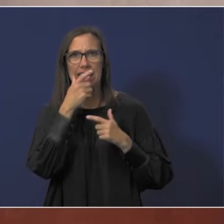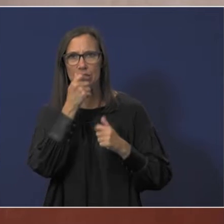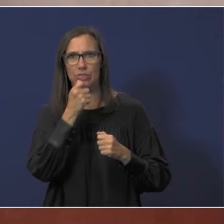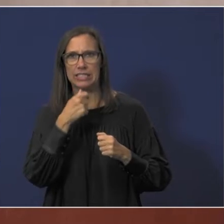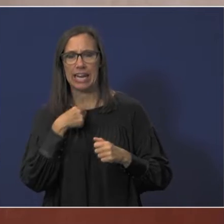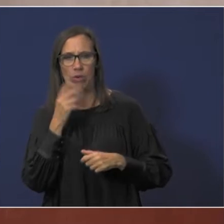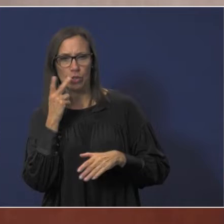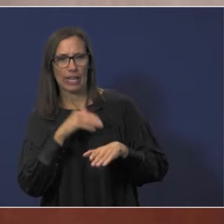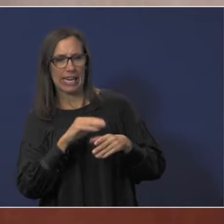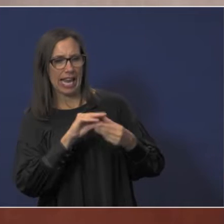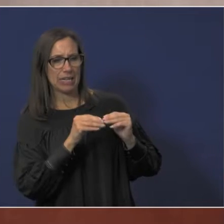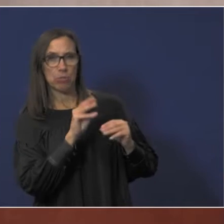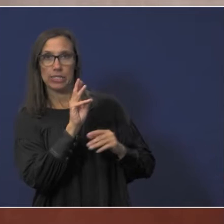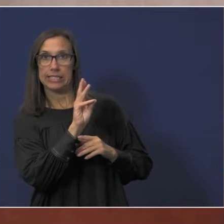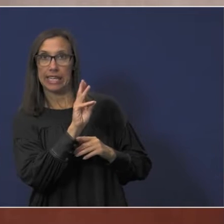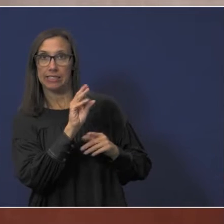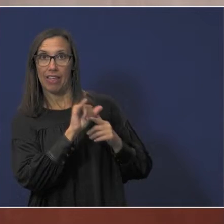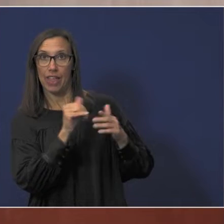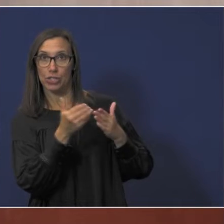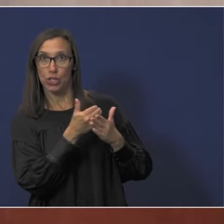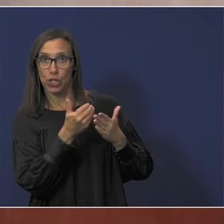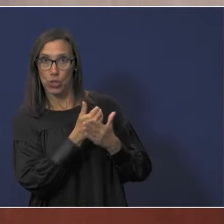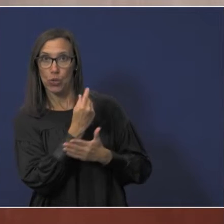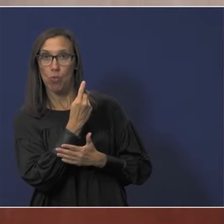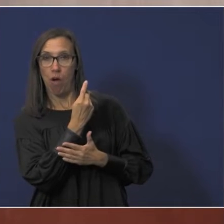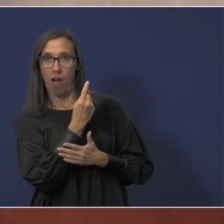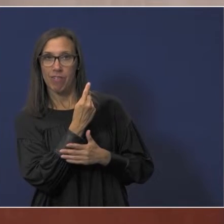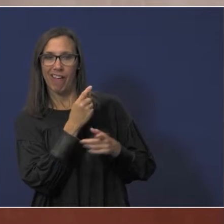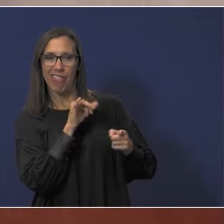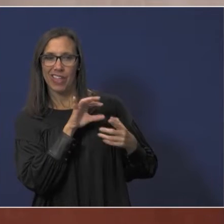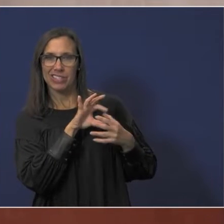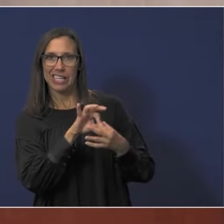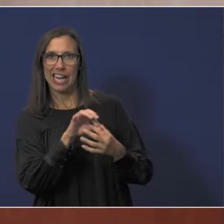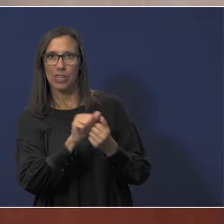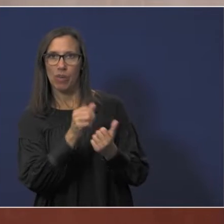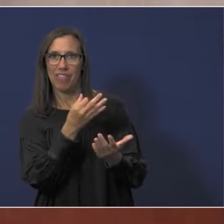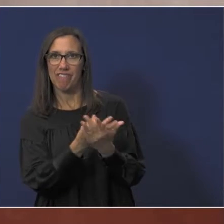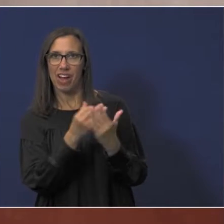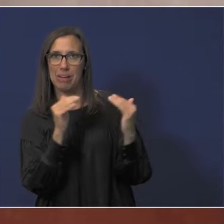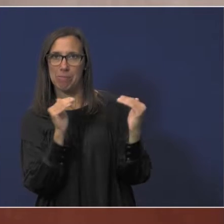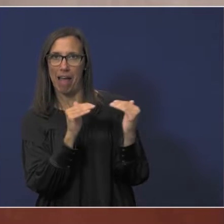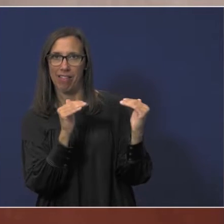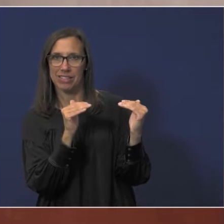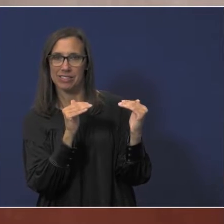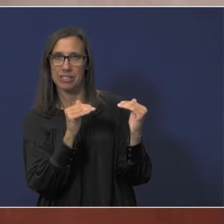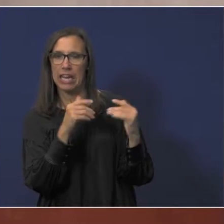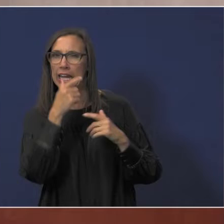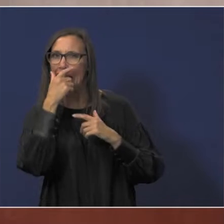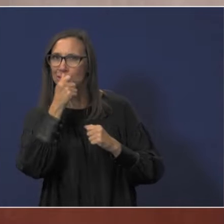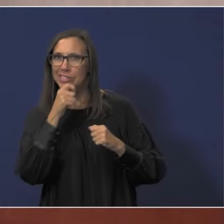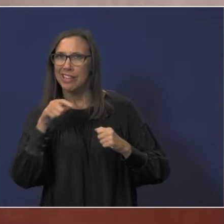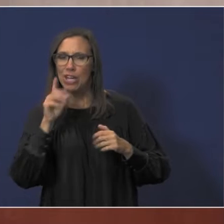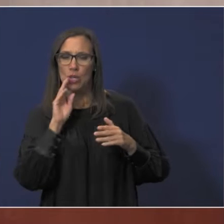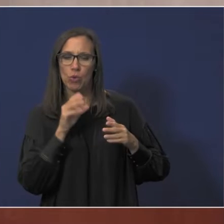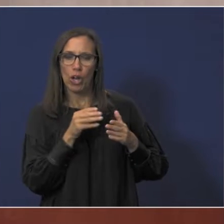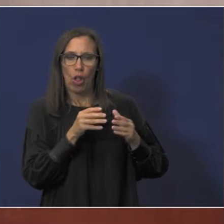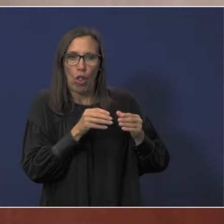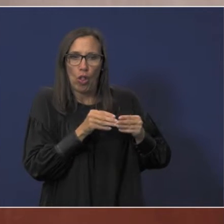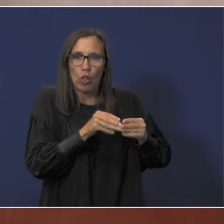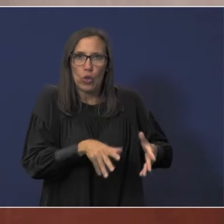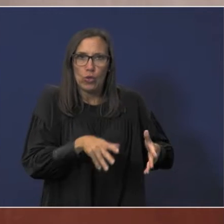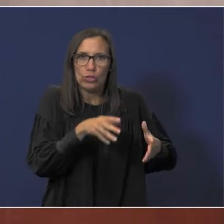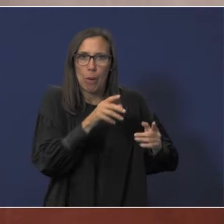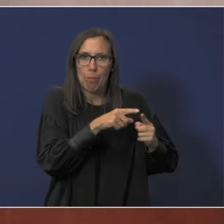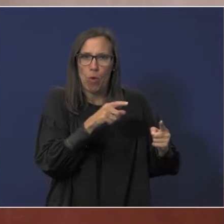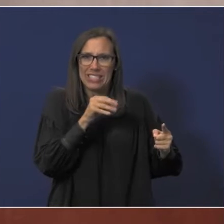was looking at indicator number six, which is one of the new indicators having to do with fund balance. It's interesting that you would lose points if your